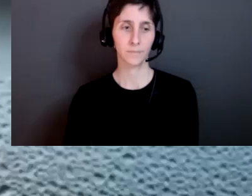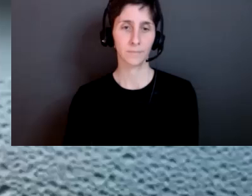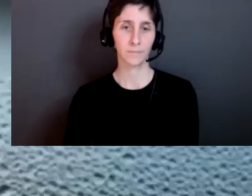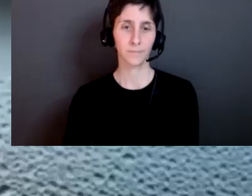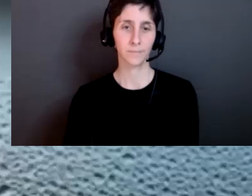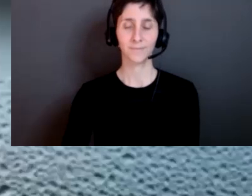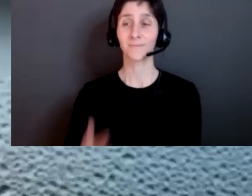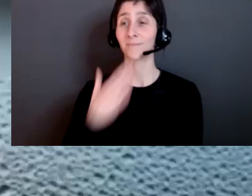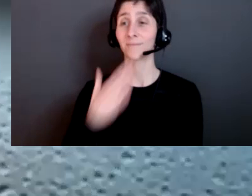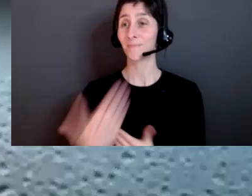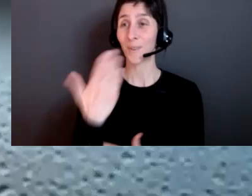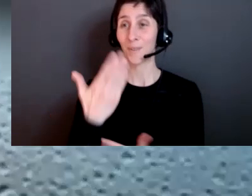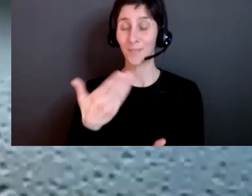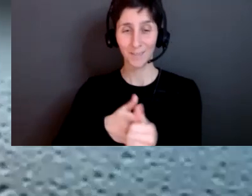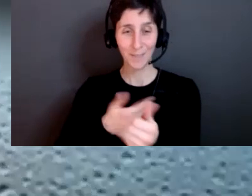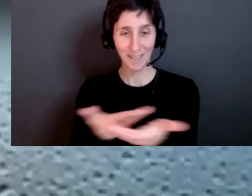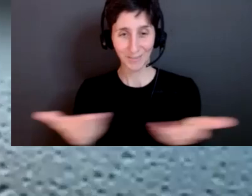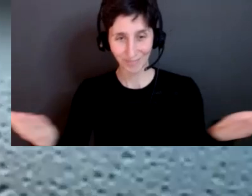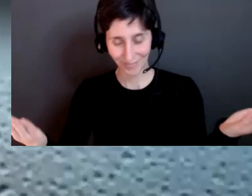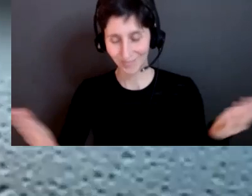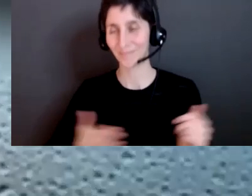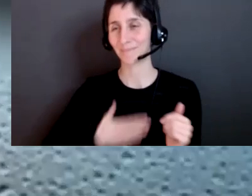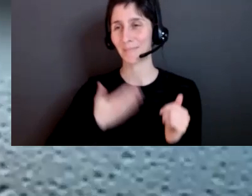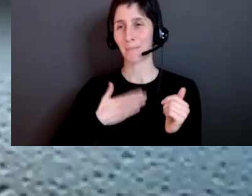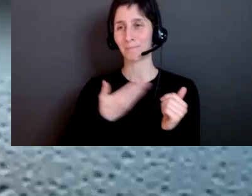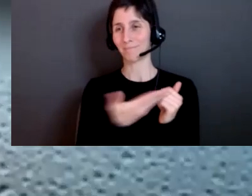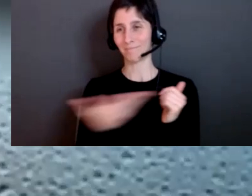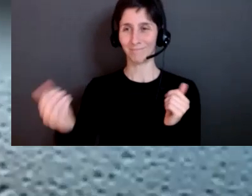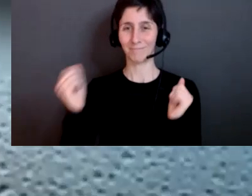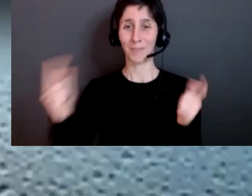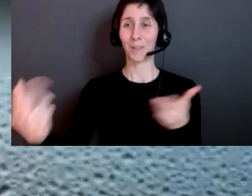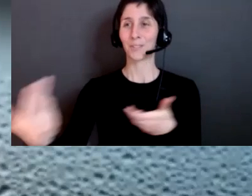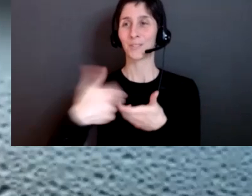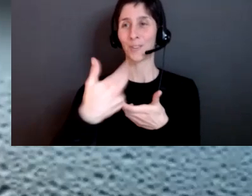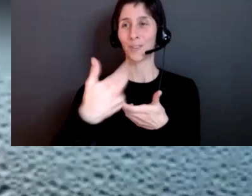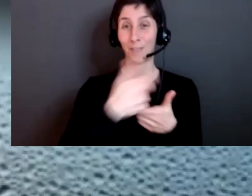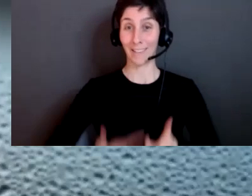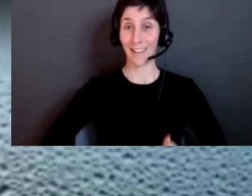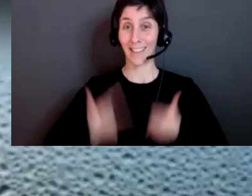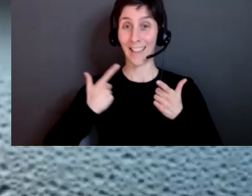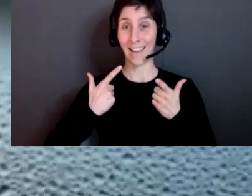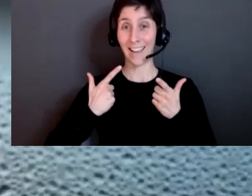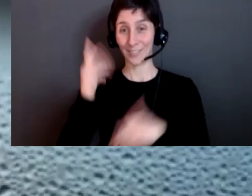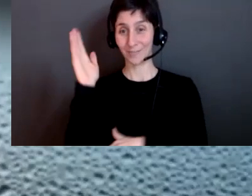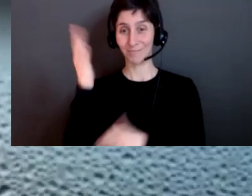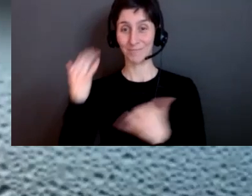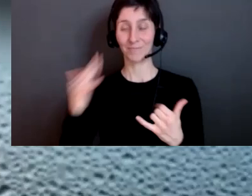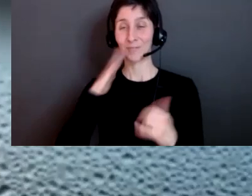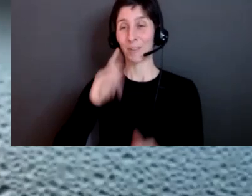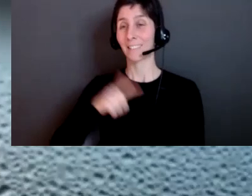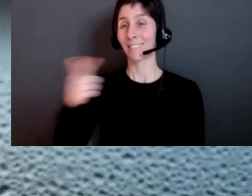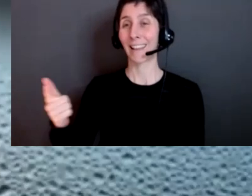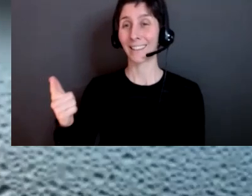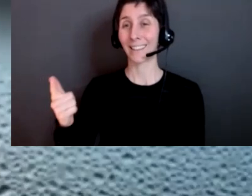good morning everyone i'm glad you could all um join us live uh for our next guest